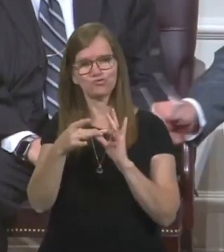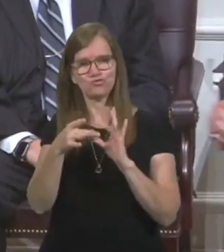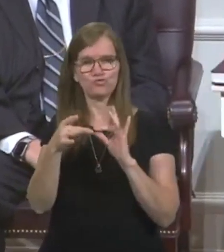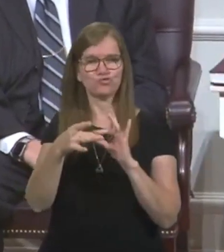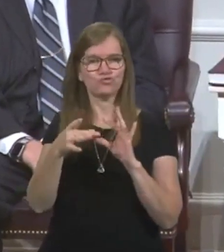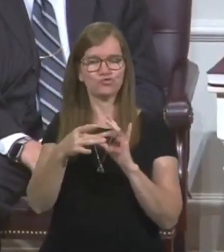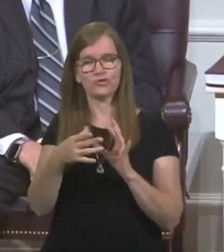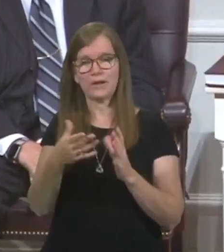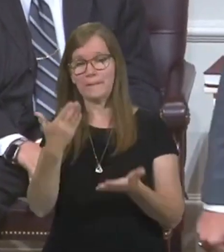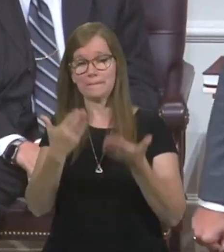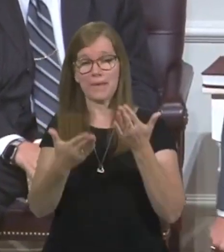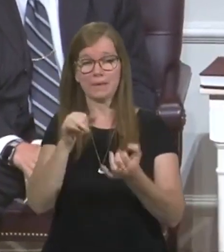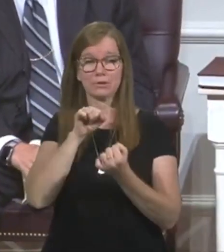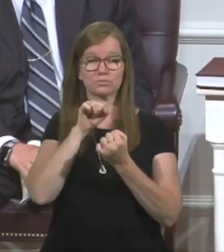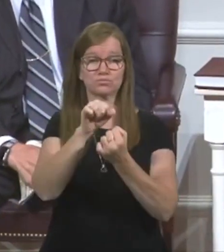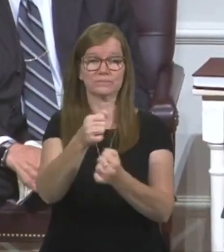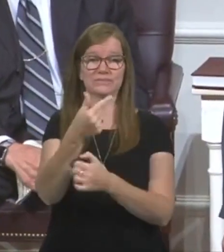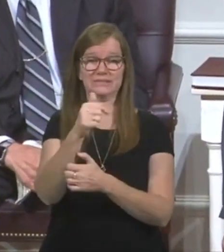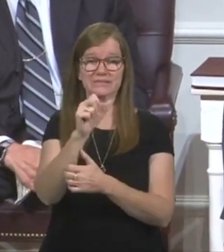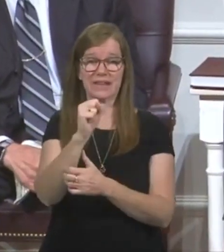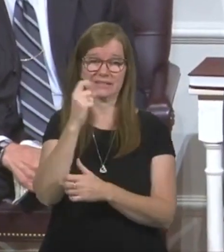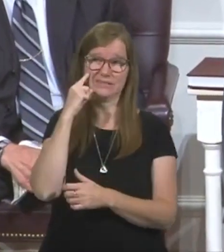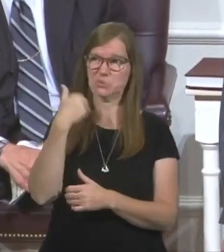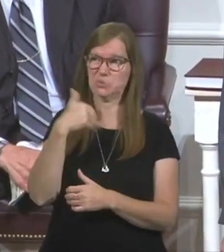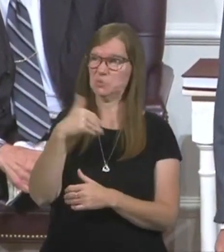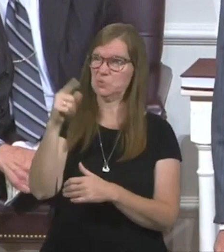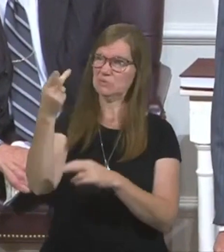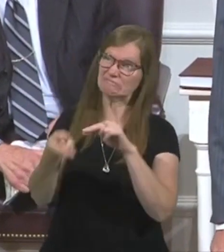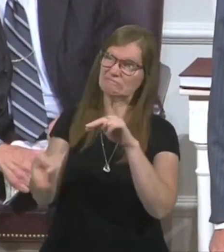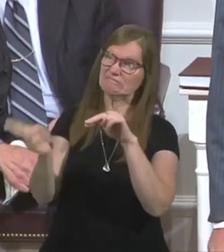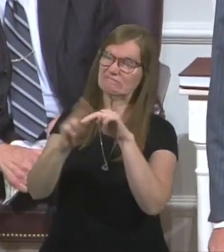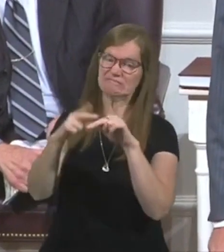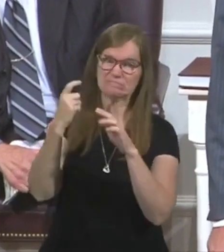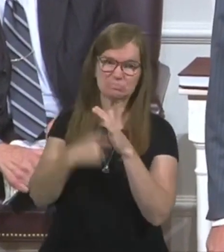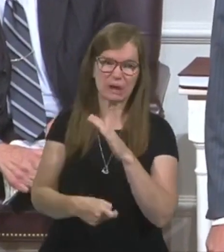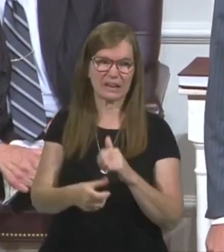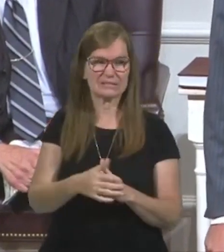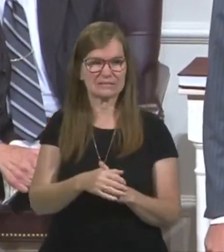Maybe going by a gas pump and saying, boy, gas has really gone up.